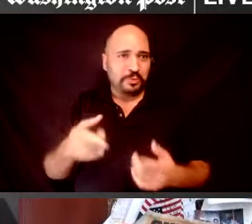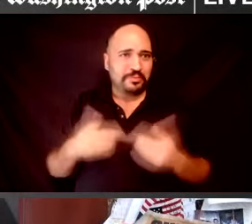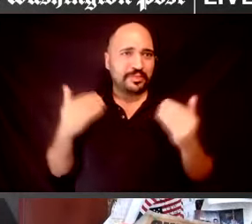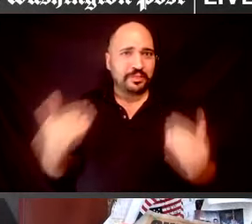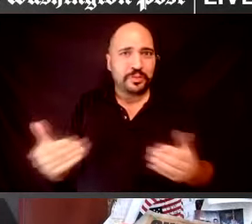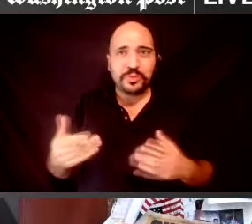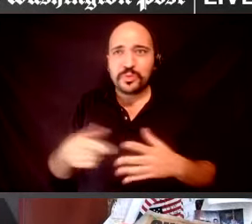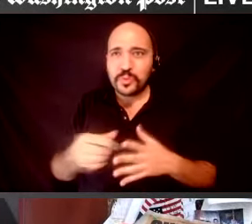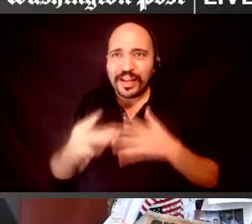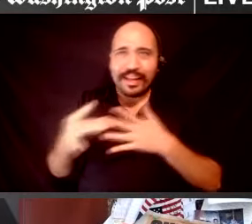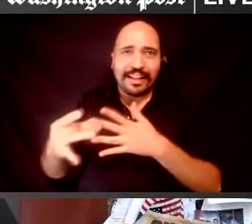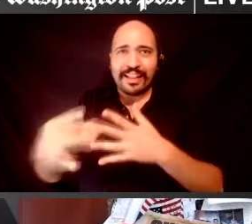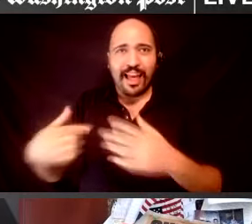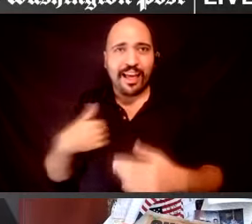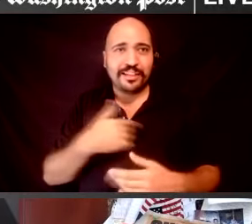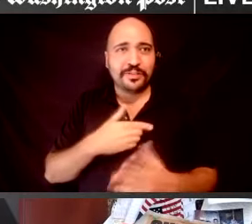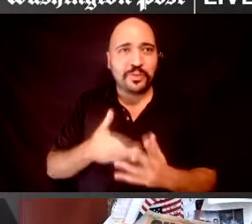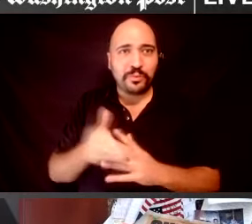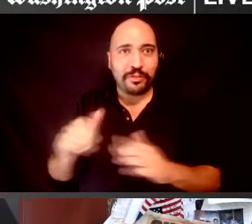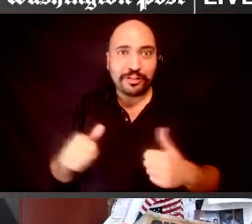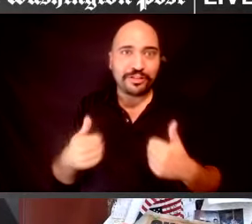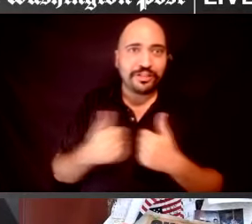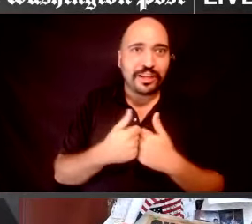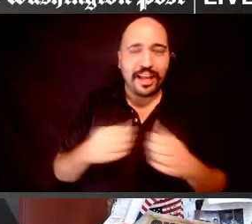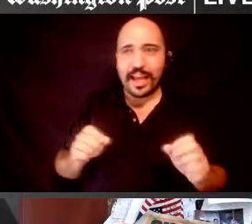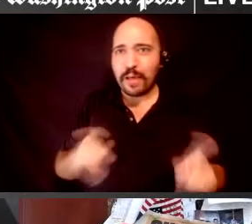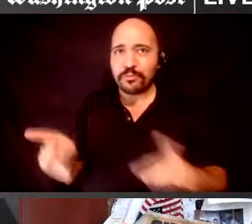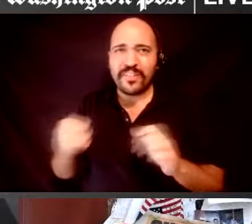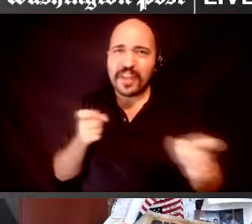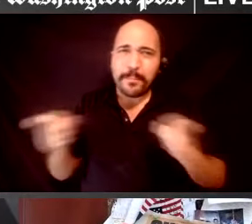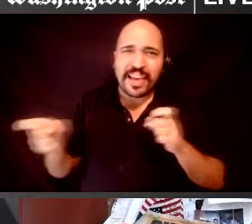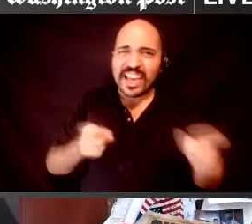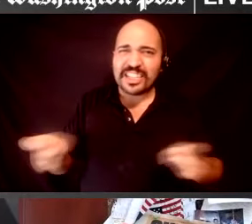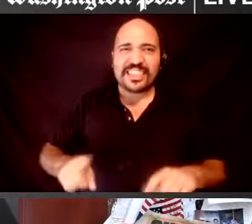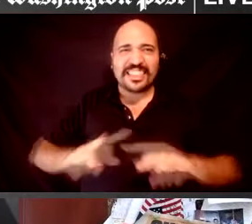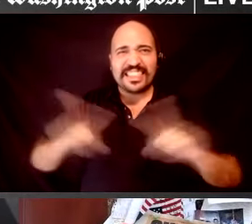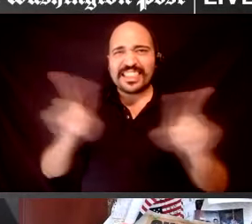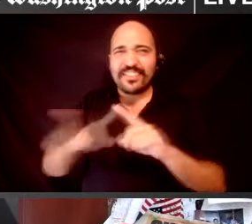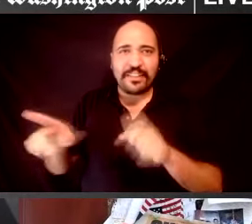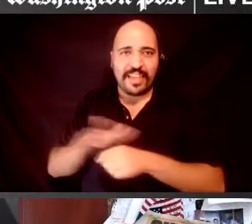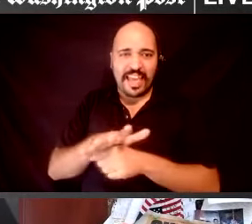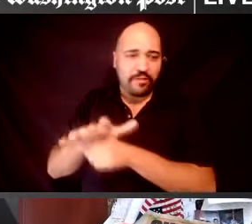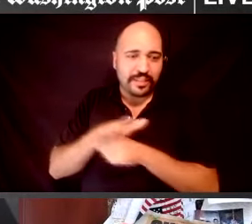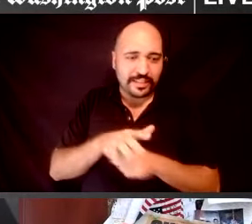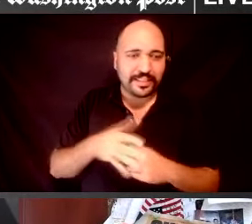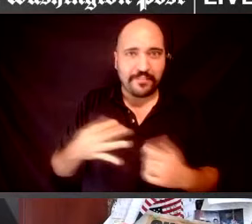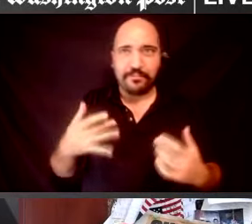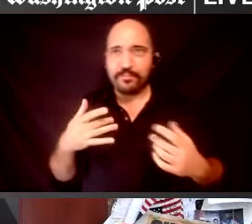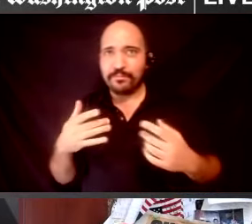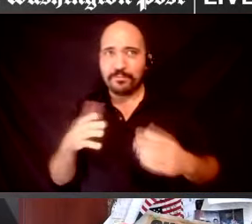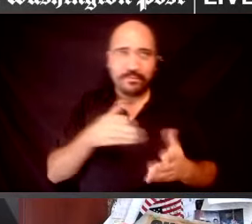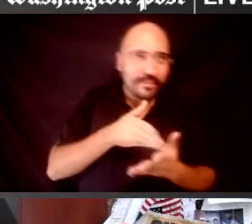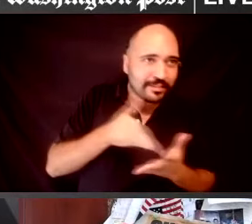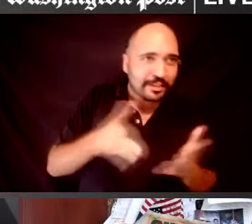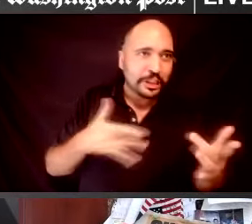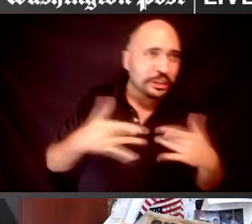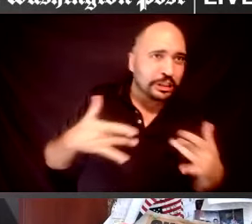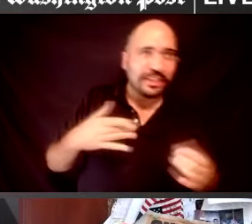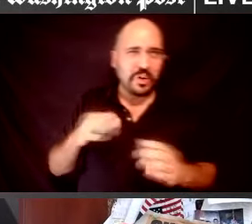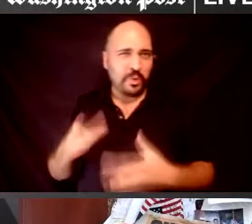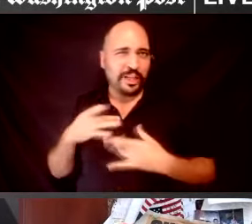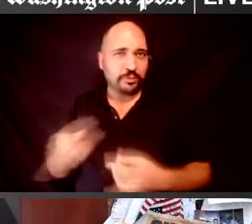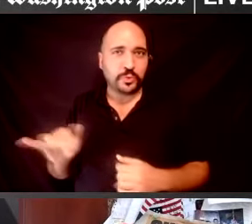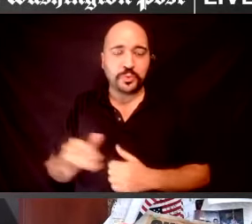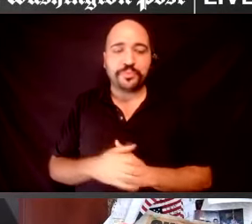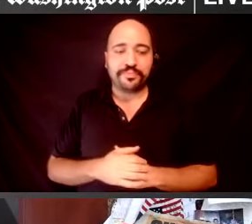and opportunities of managing these various different areas of concern and interest. Yeah, I